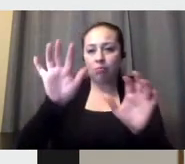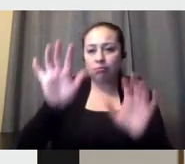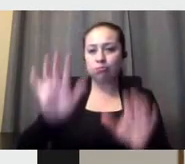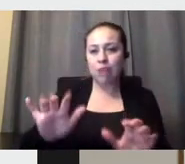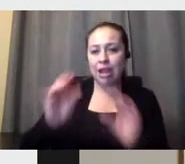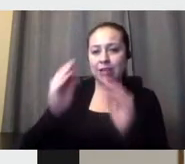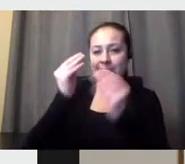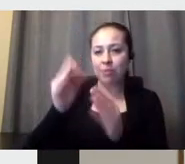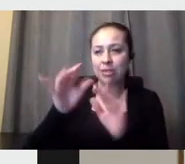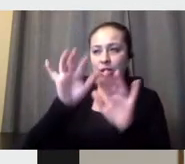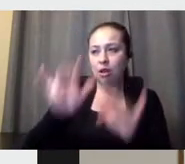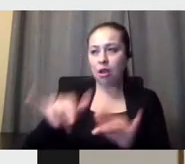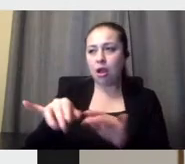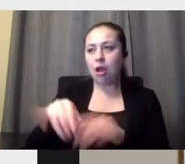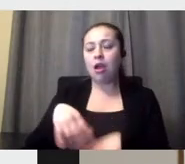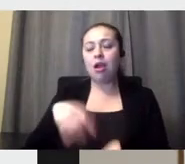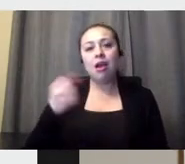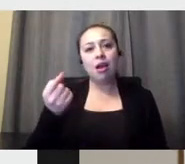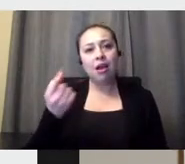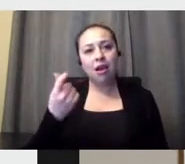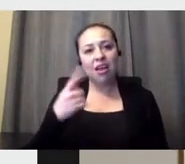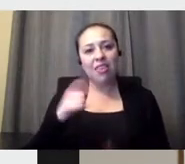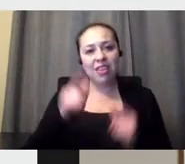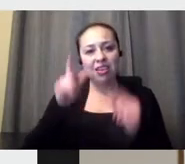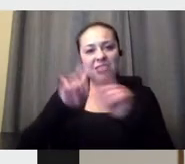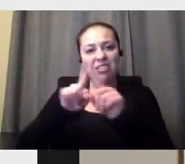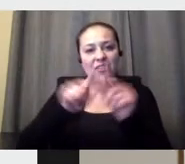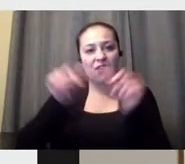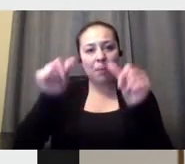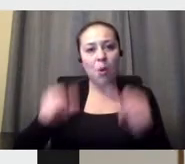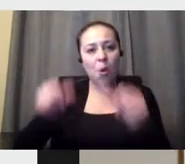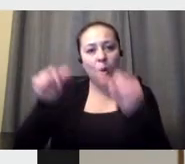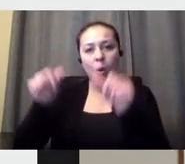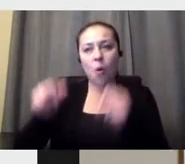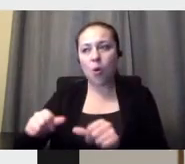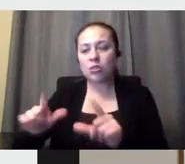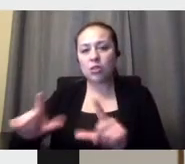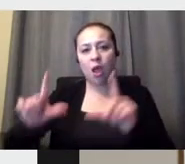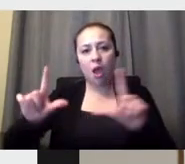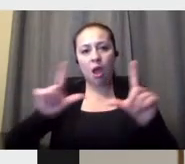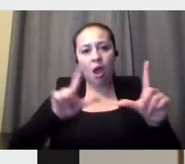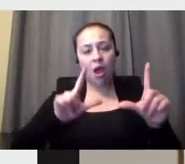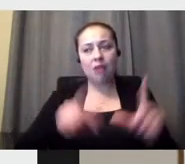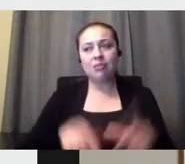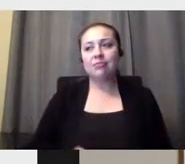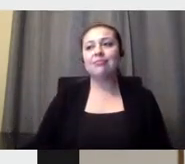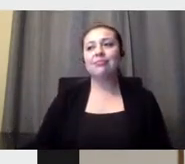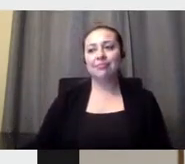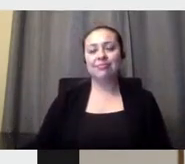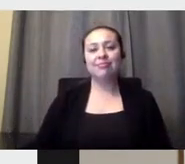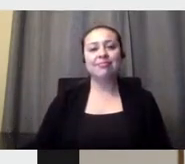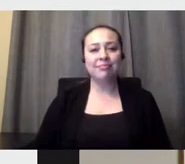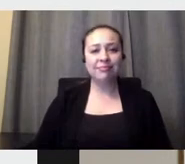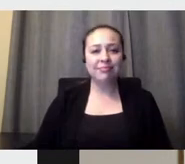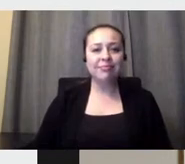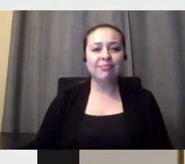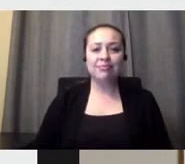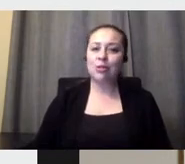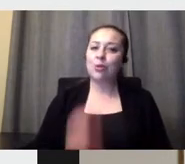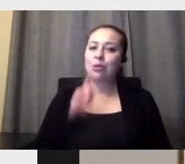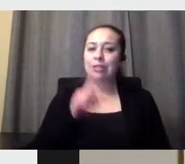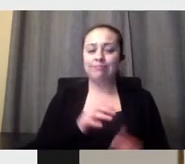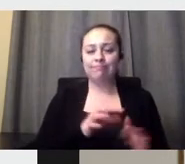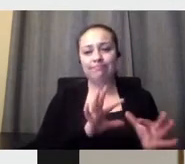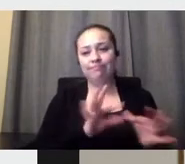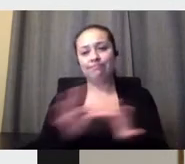to design a poster. But okay, but how Massimo designed posters. And that's for sure something that it looks, it had